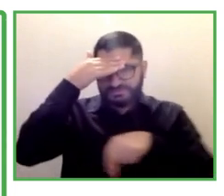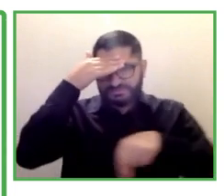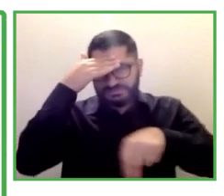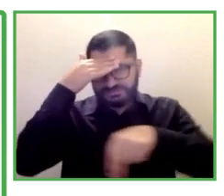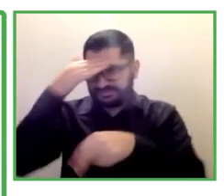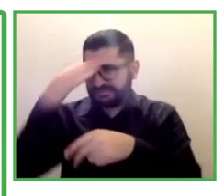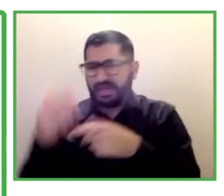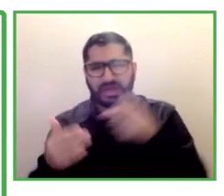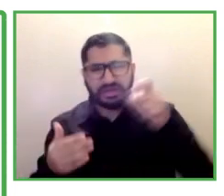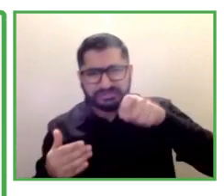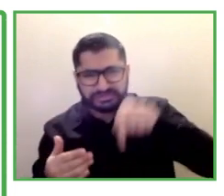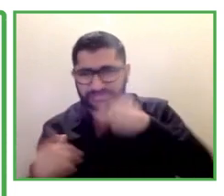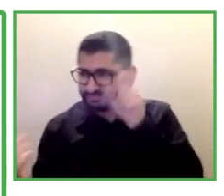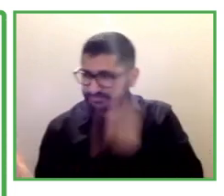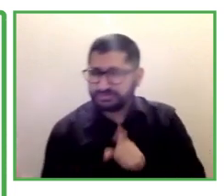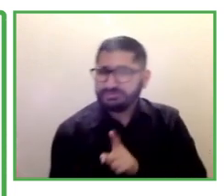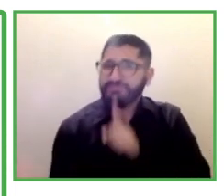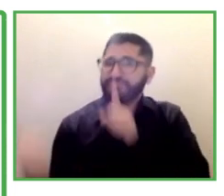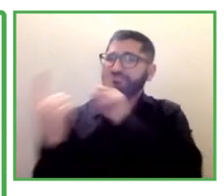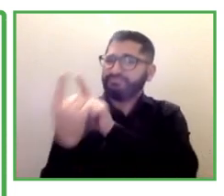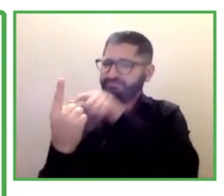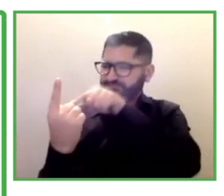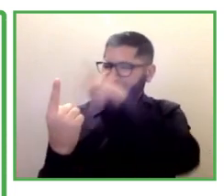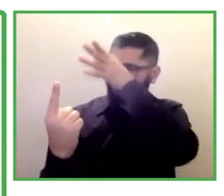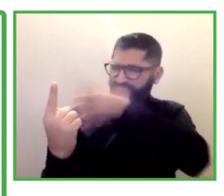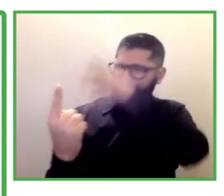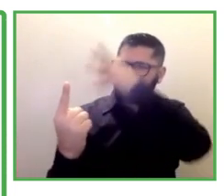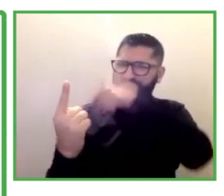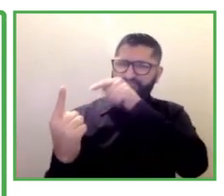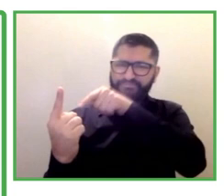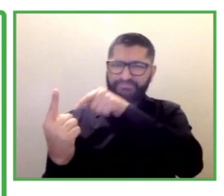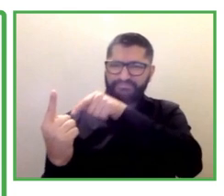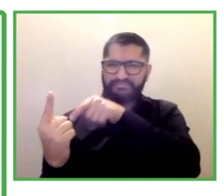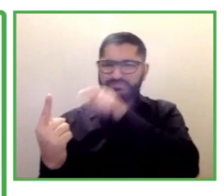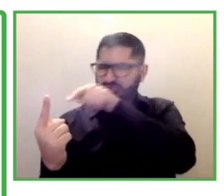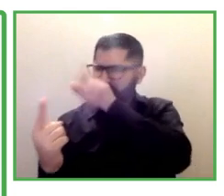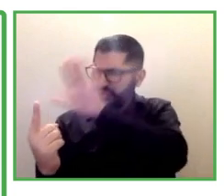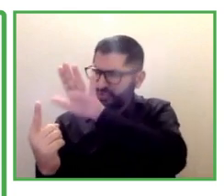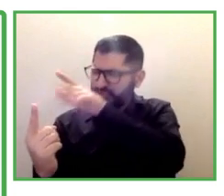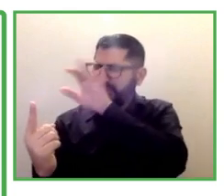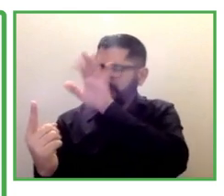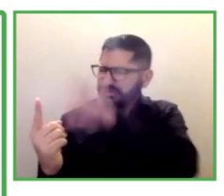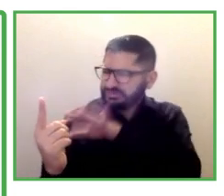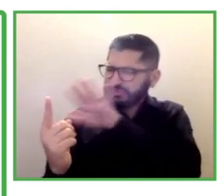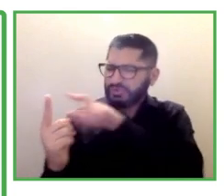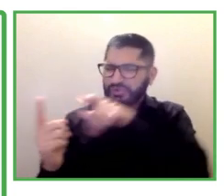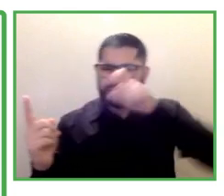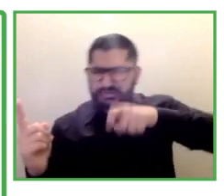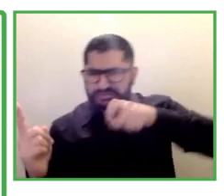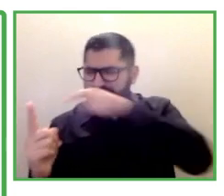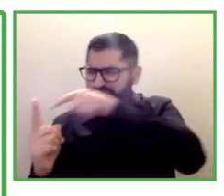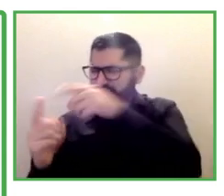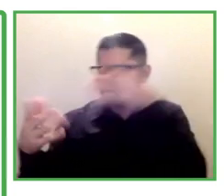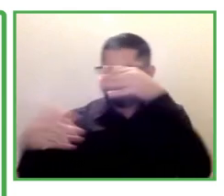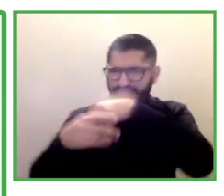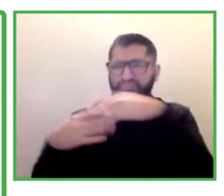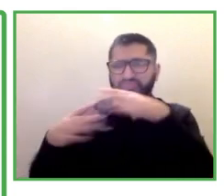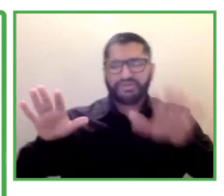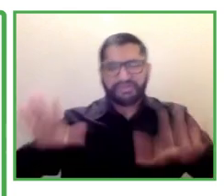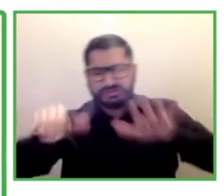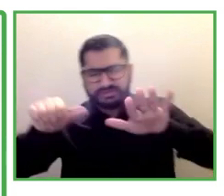now 14 out of 19 because we did unfortunately have two participants that were not able to keep their employment.